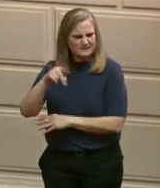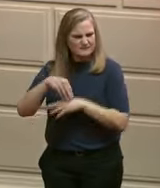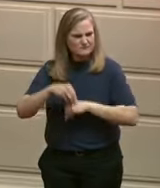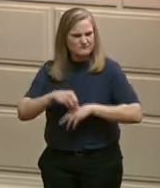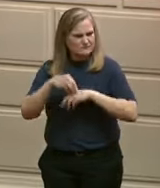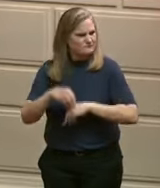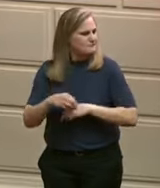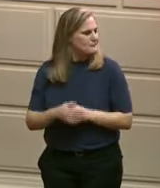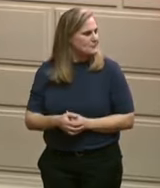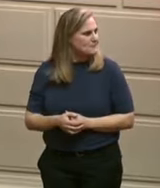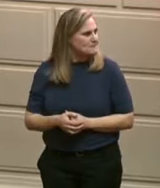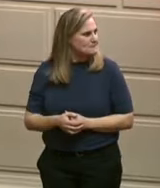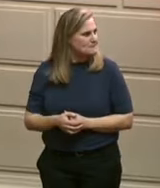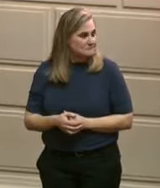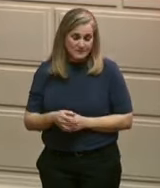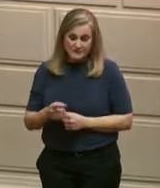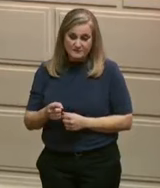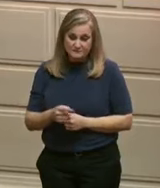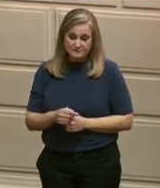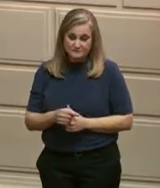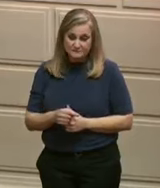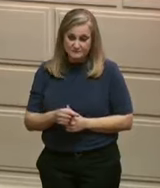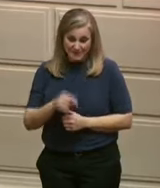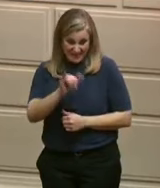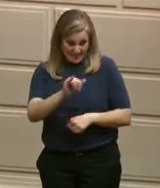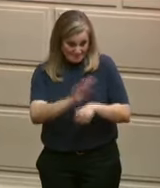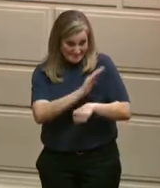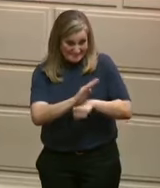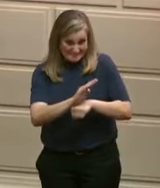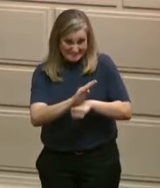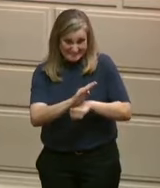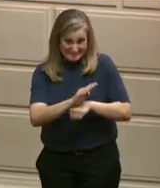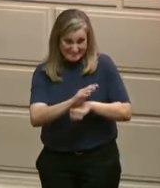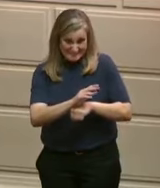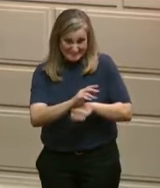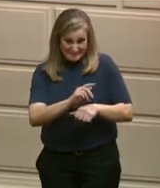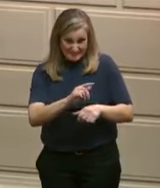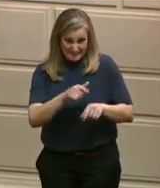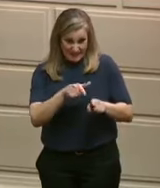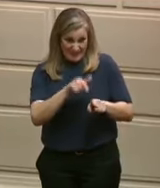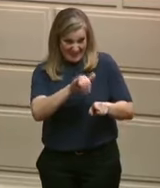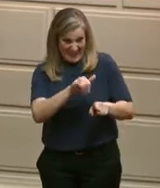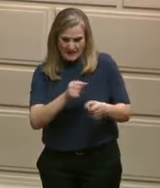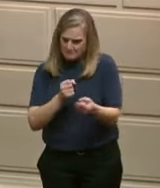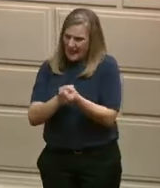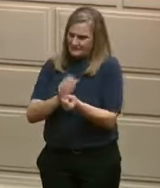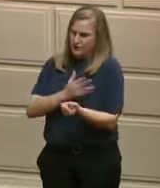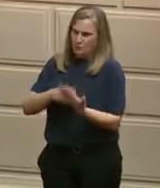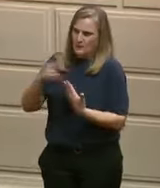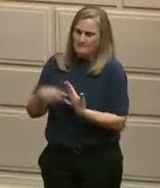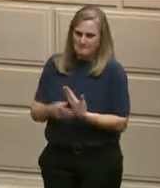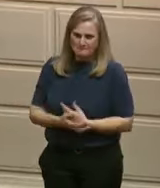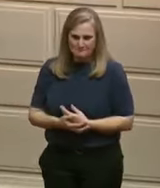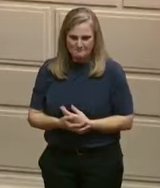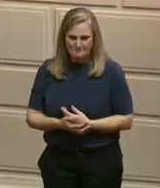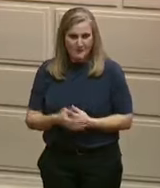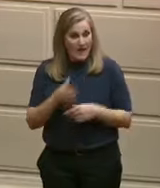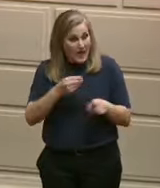Their facilities are directly behind one of our upgrade projects. And we're glad to see them benefiting